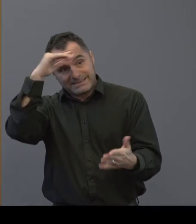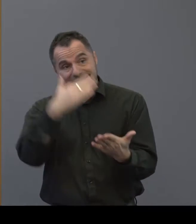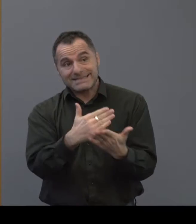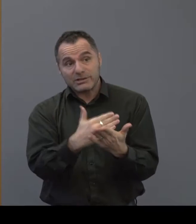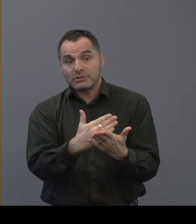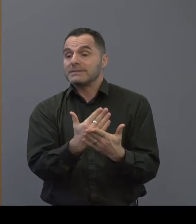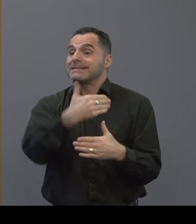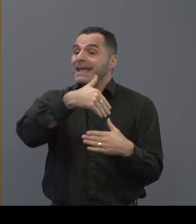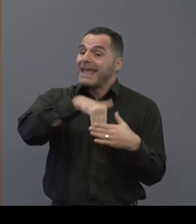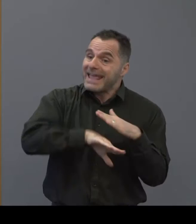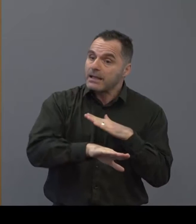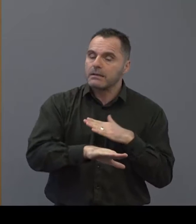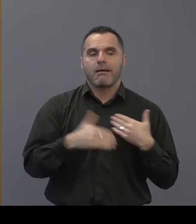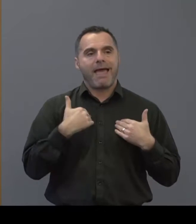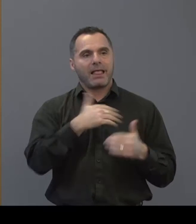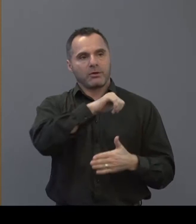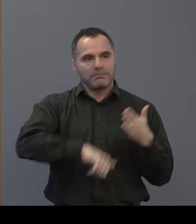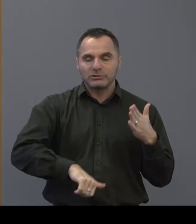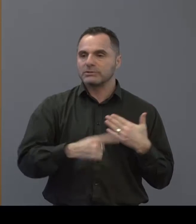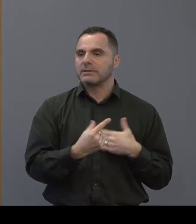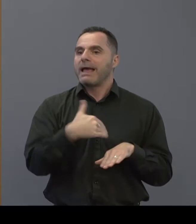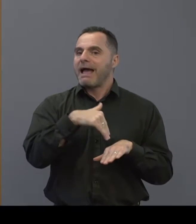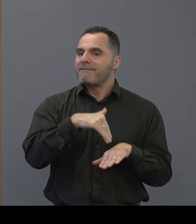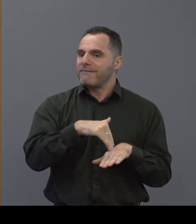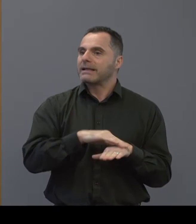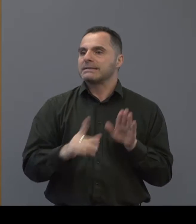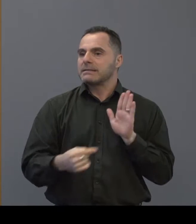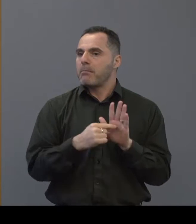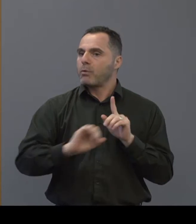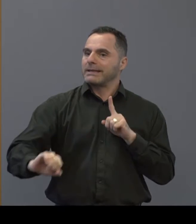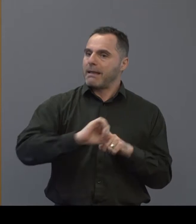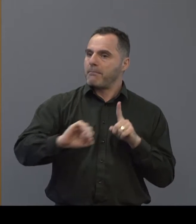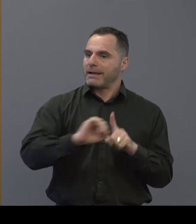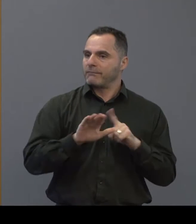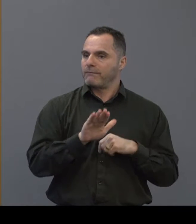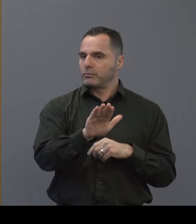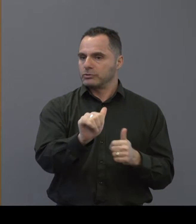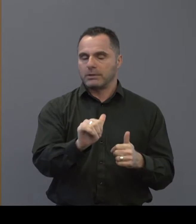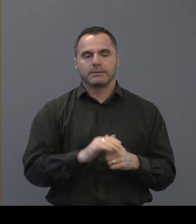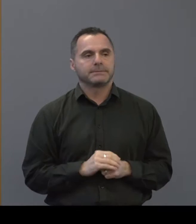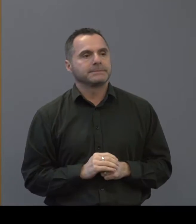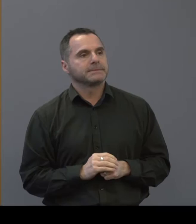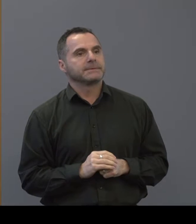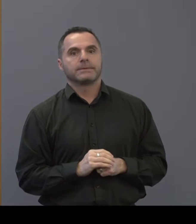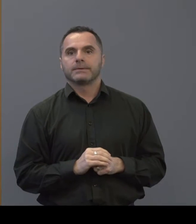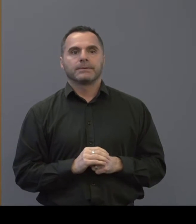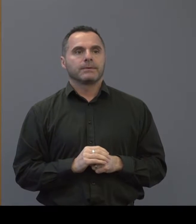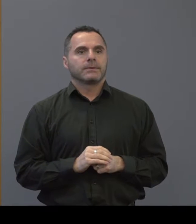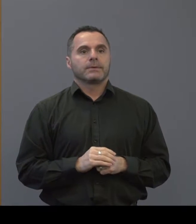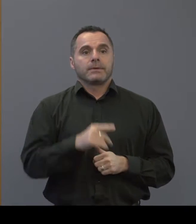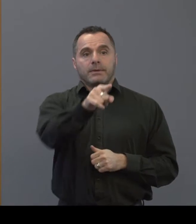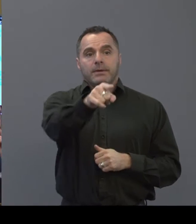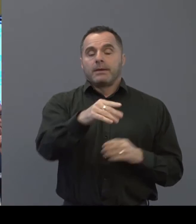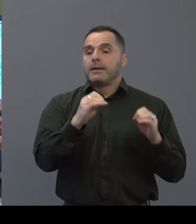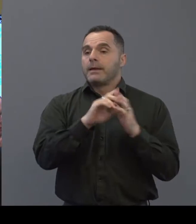health commissioning sector actually will have you know quite significant impact further down the pathway yeah hi i'm becky foro